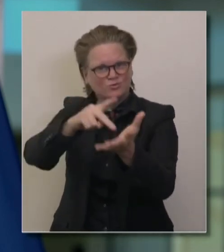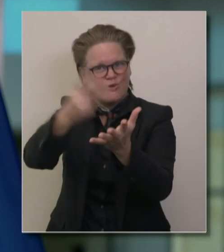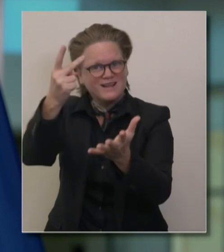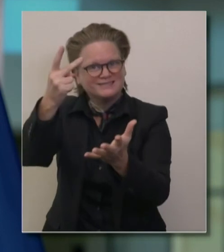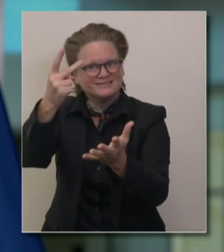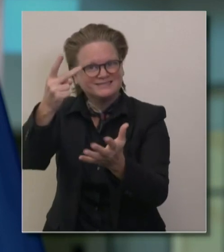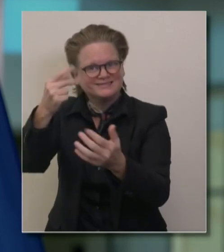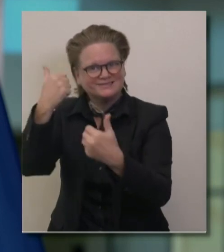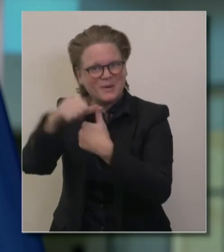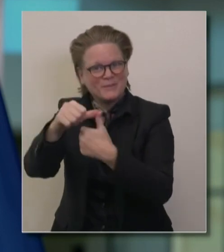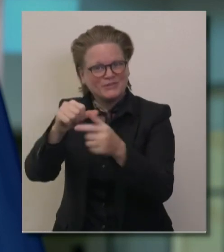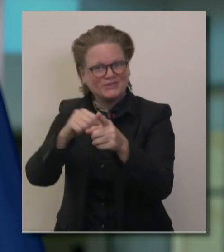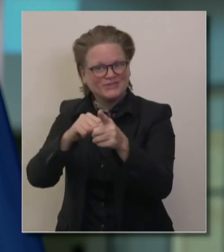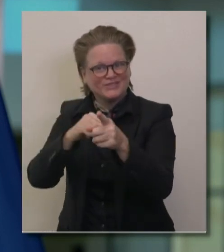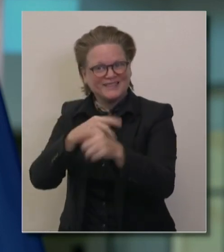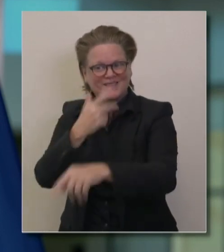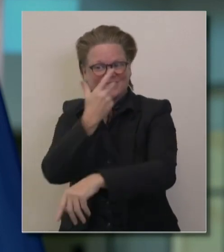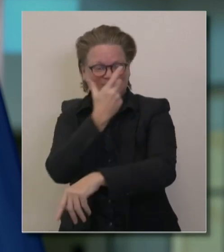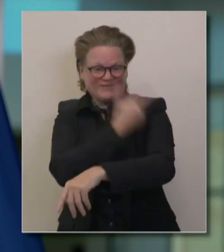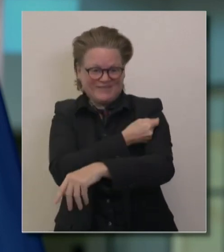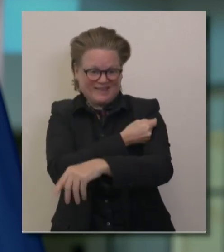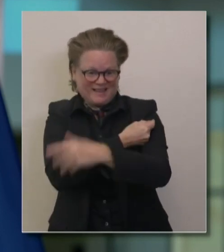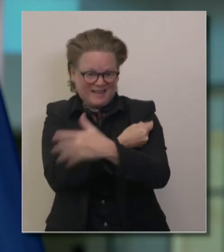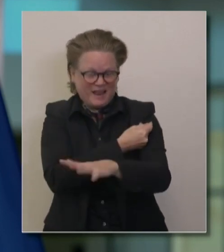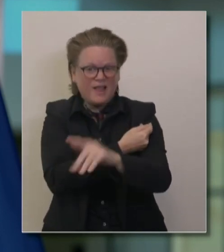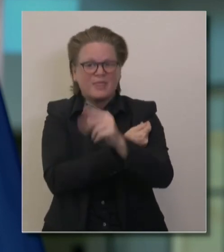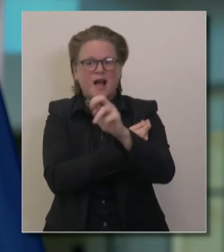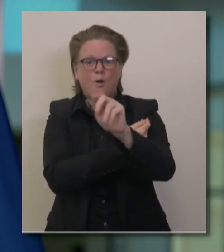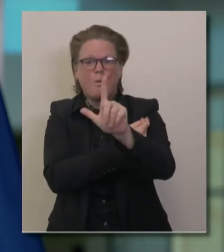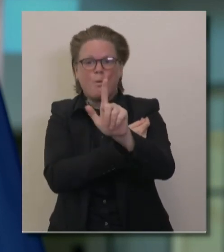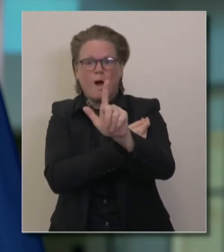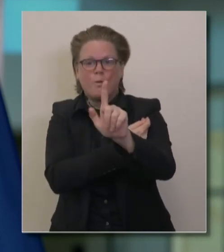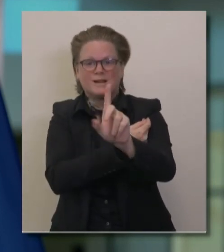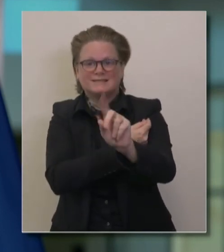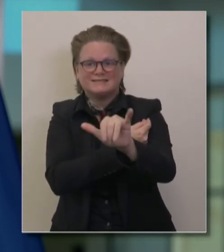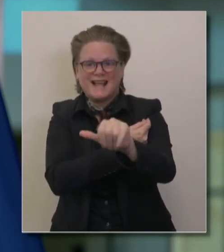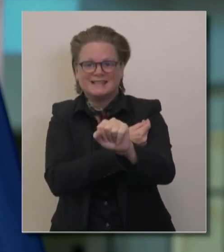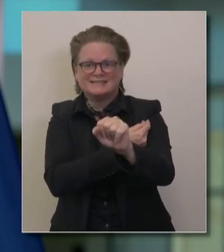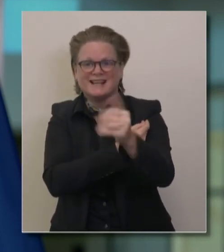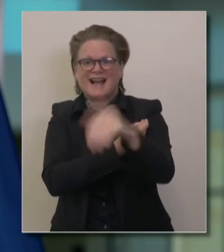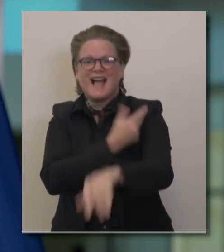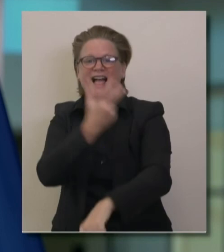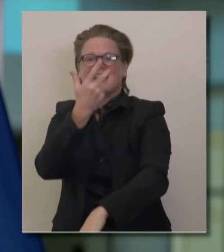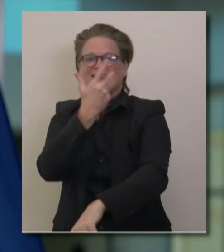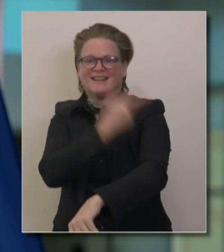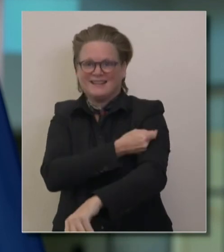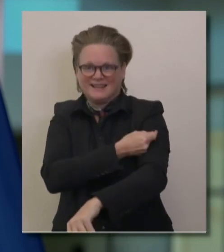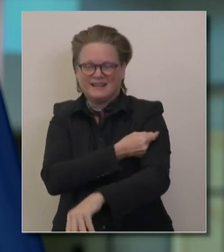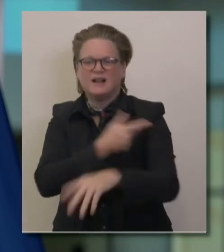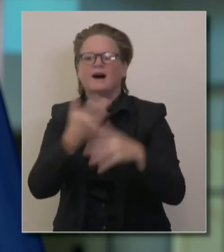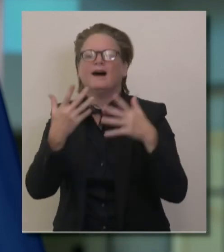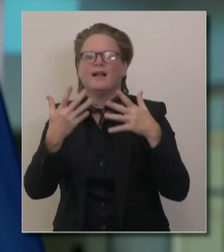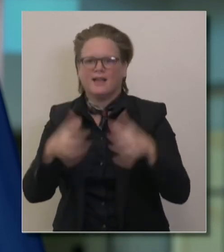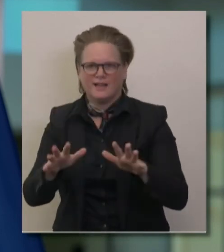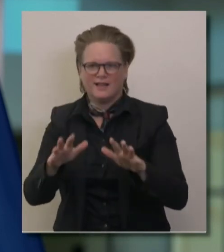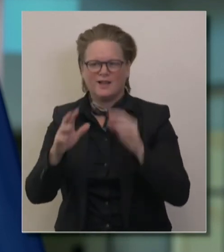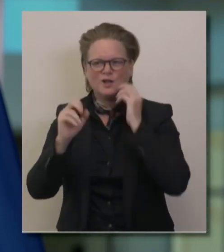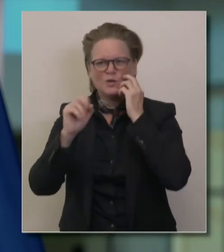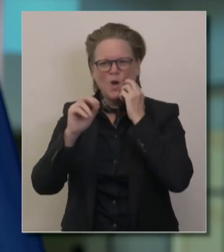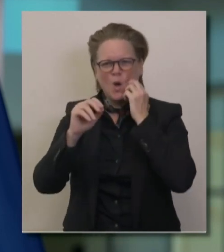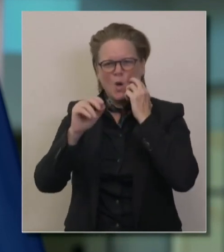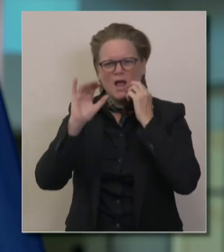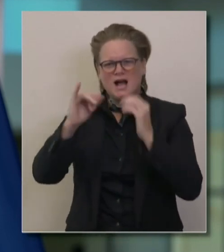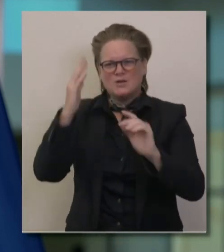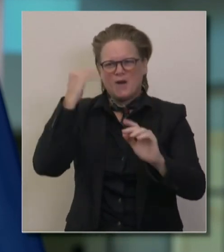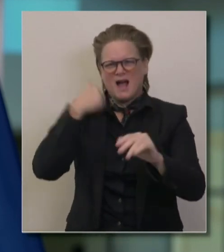we have enough to give that second dose and we can continue to build up the number of people who get this additional tool, this additional benefit of a